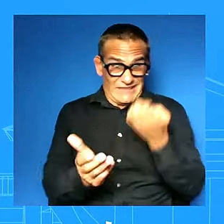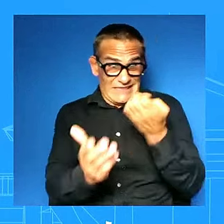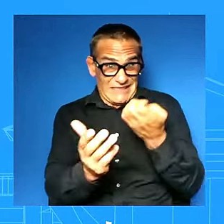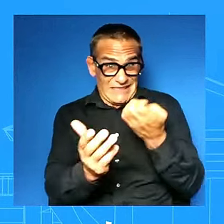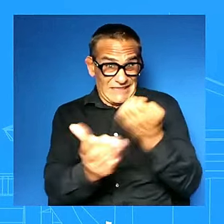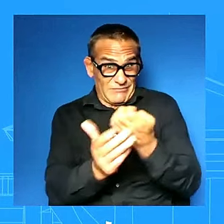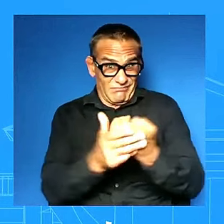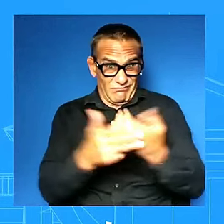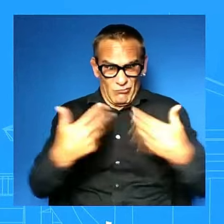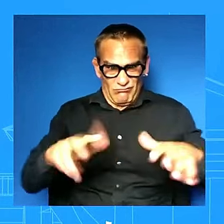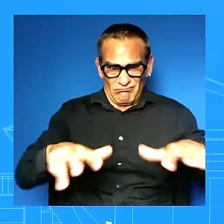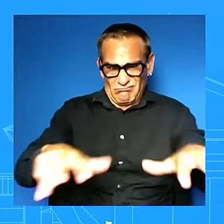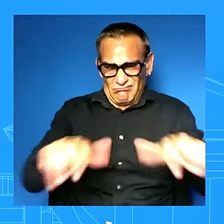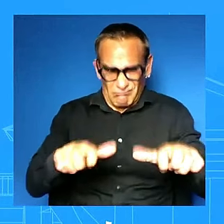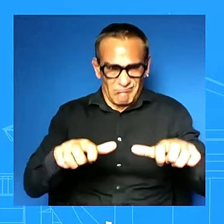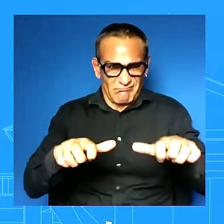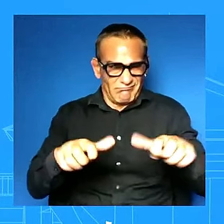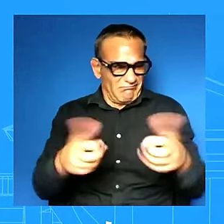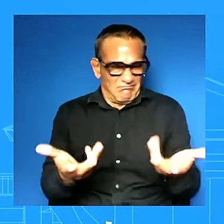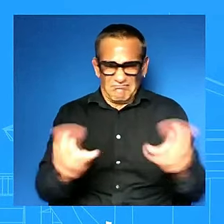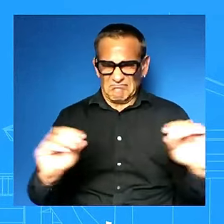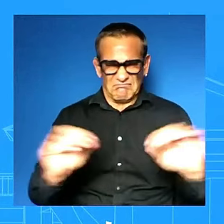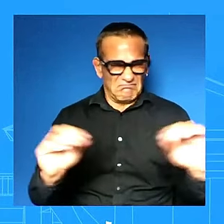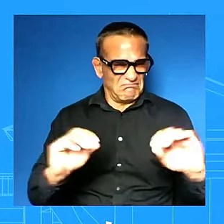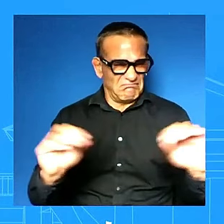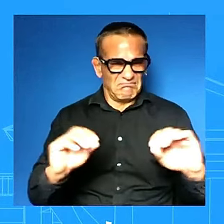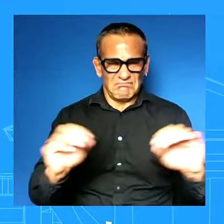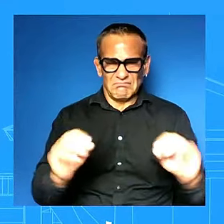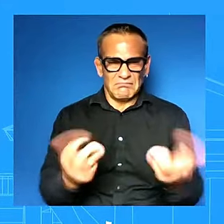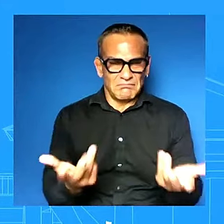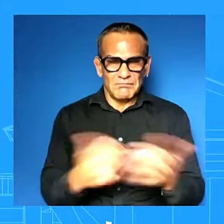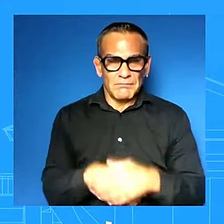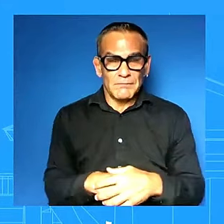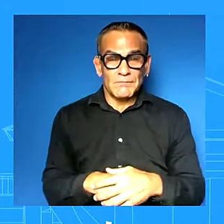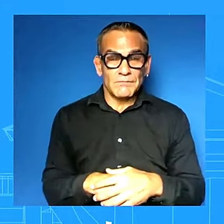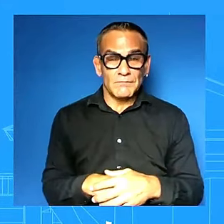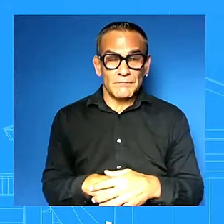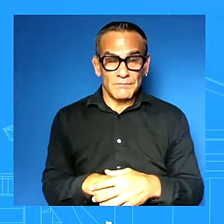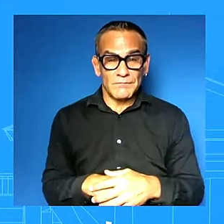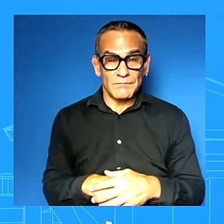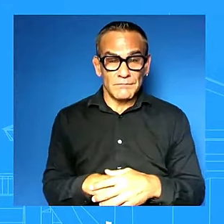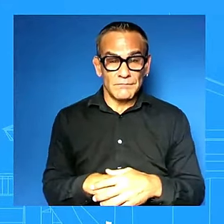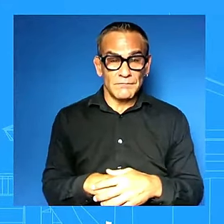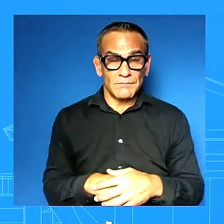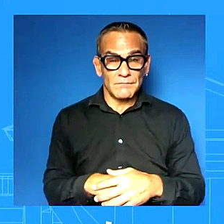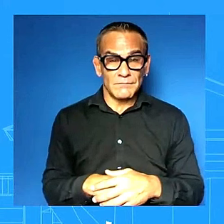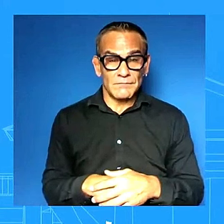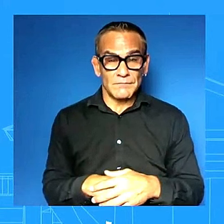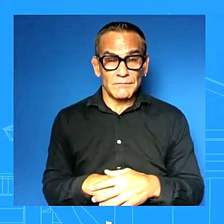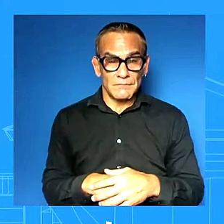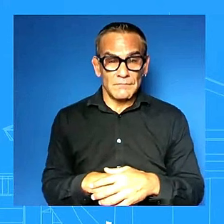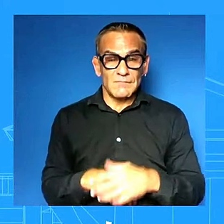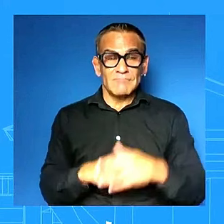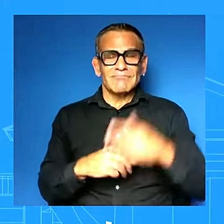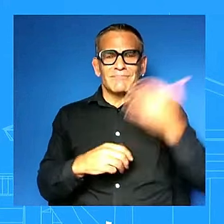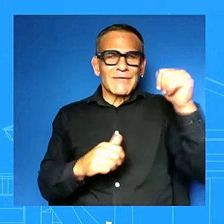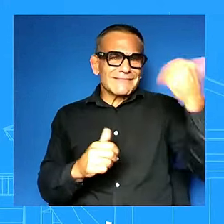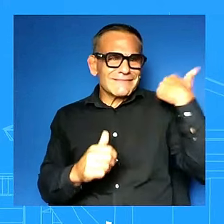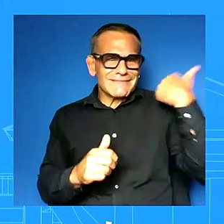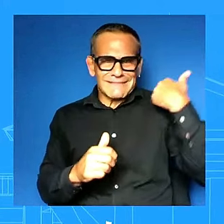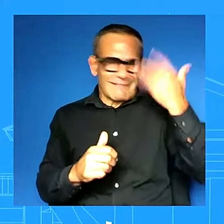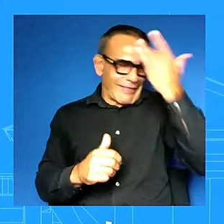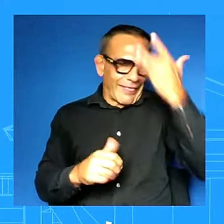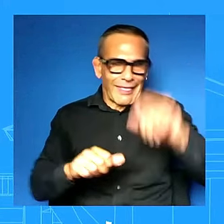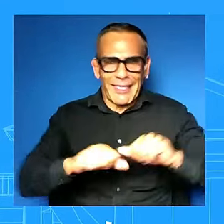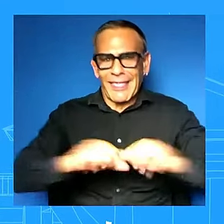did nothing during one of the once in a century pandemic he did nothing donald trump did nothing we took action